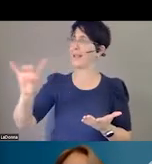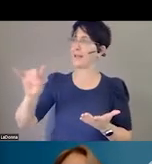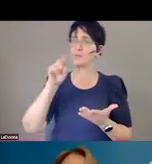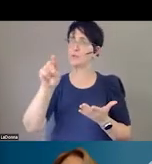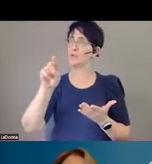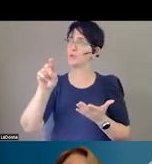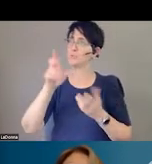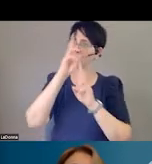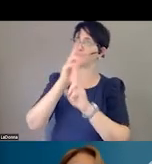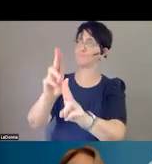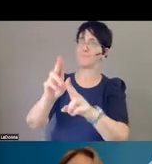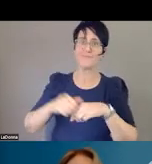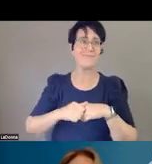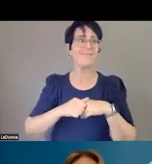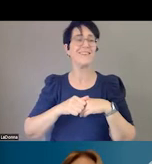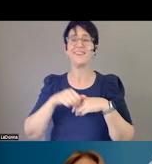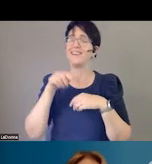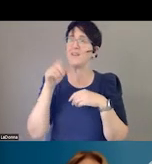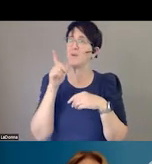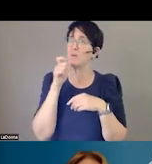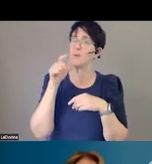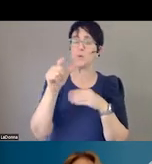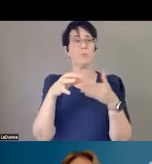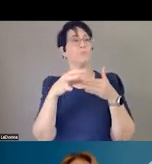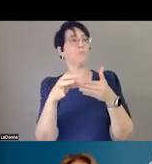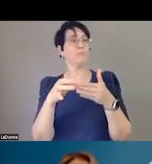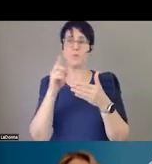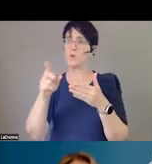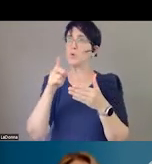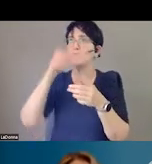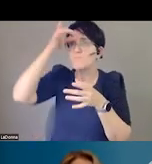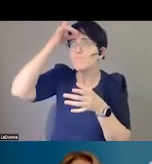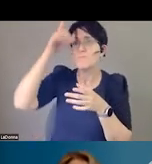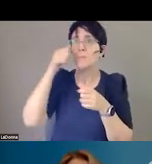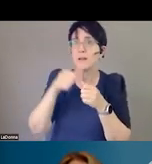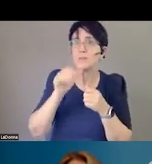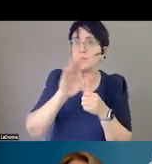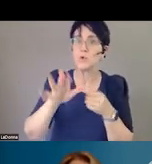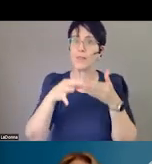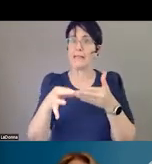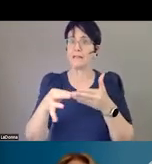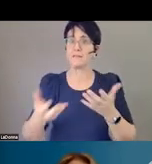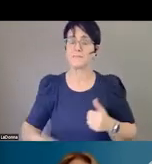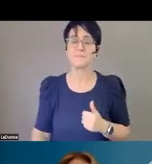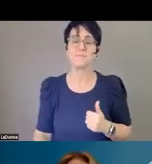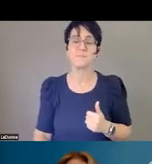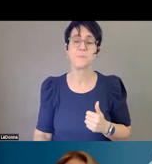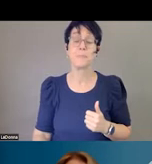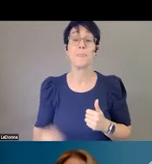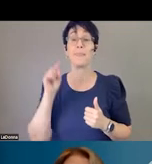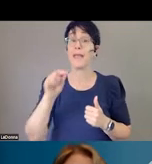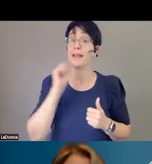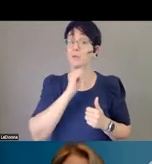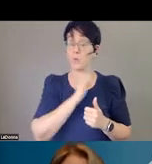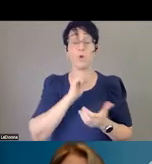you speak and you talk about 988 stays with us. Now, we learned a lot in Arizona. Our three takeaways,